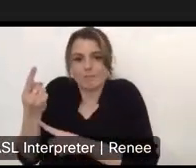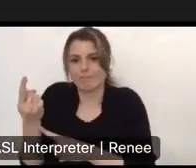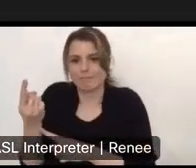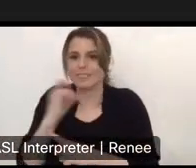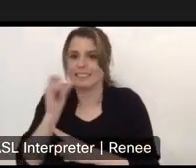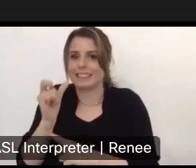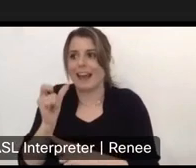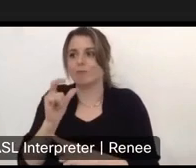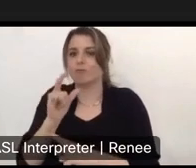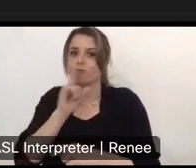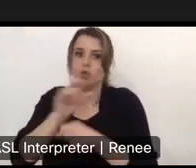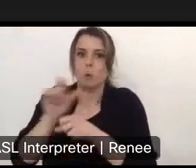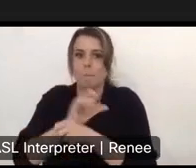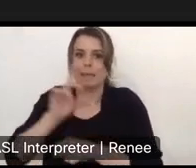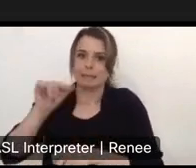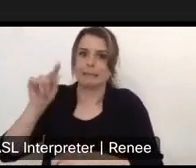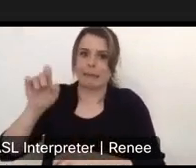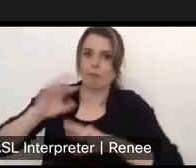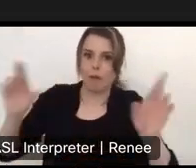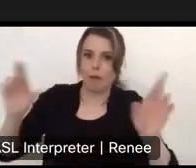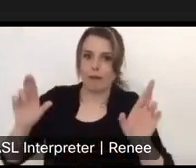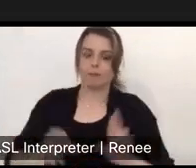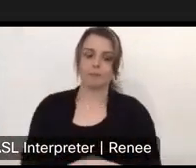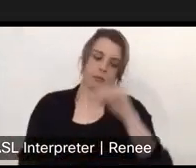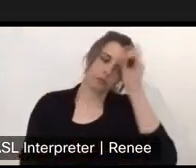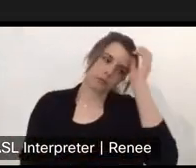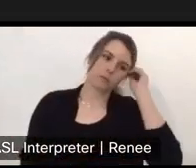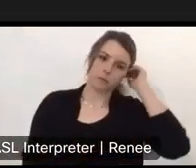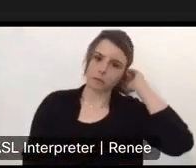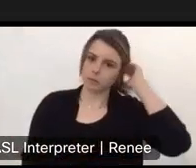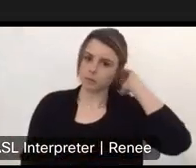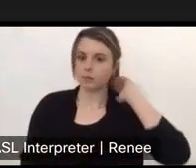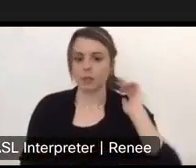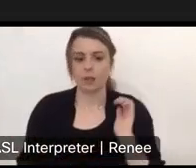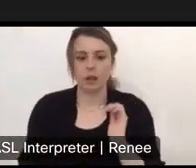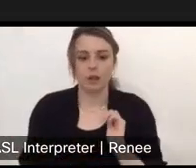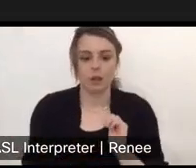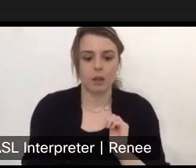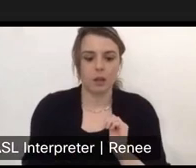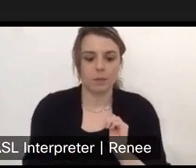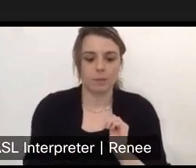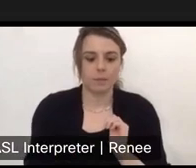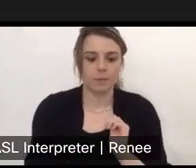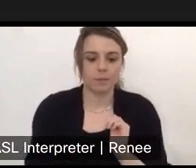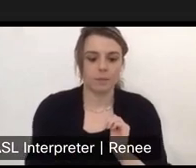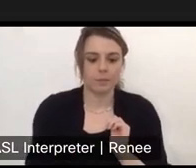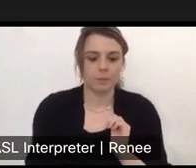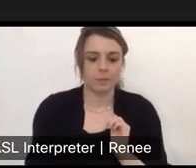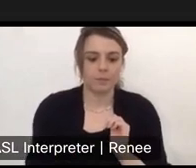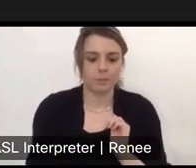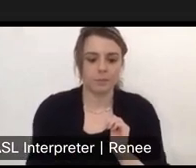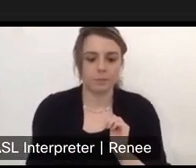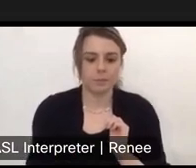A flat rate of $20 a night is a great idea. This is from Mark, uh, but tacking on $10 here and there is not.